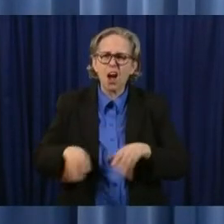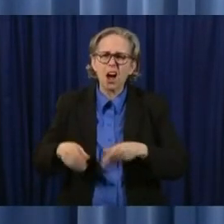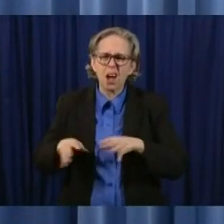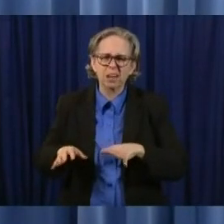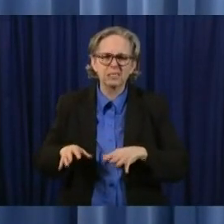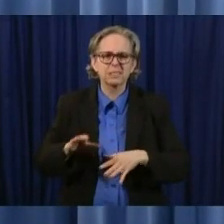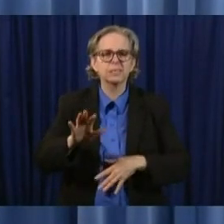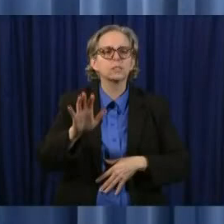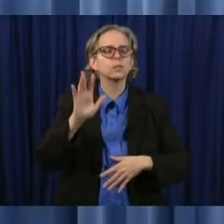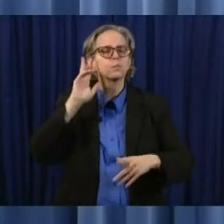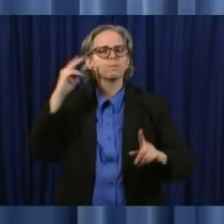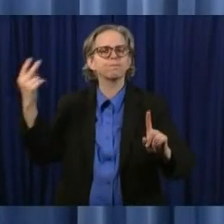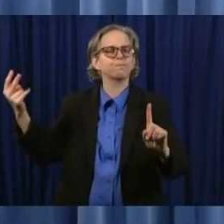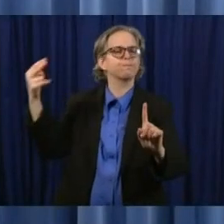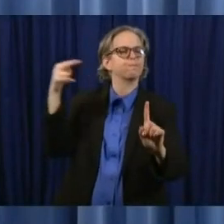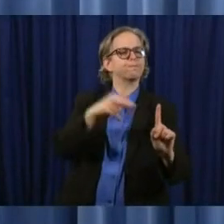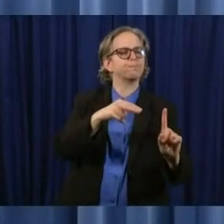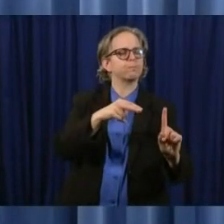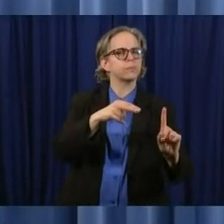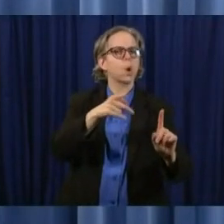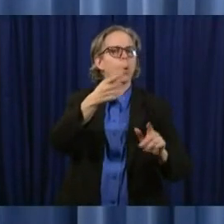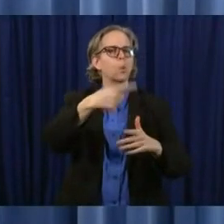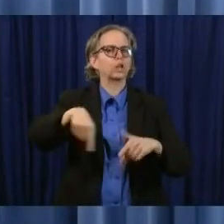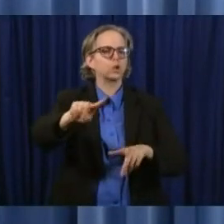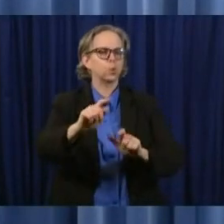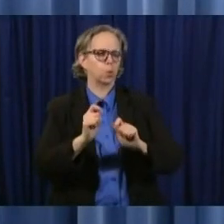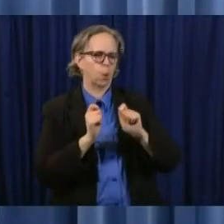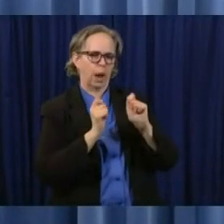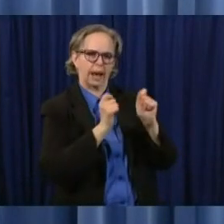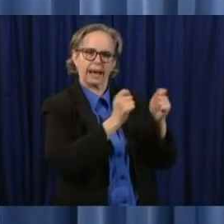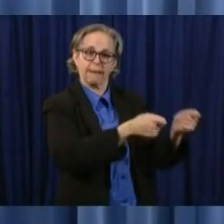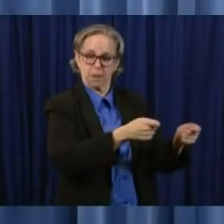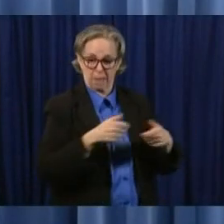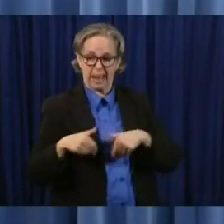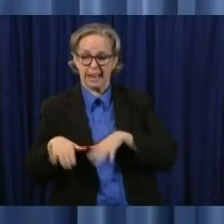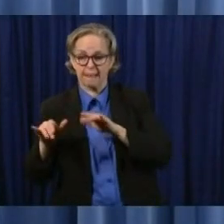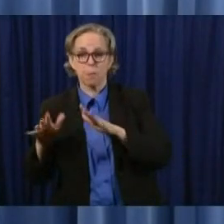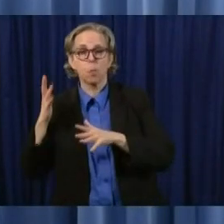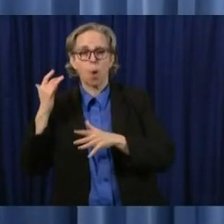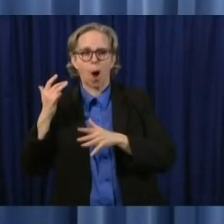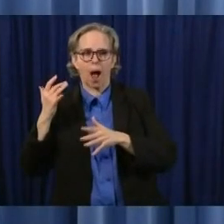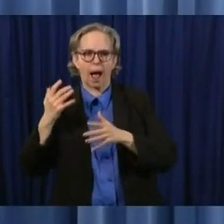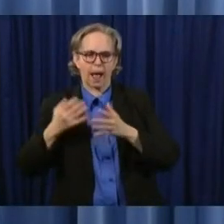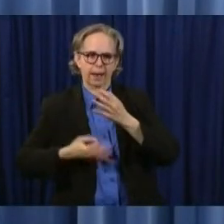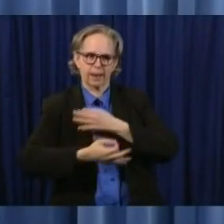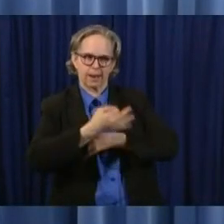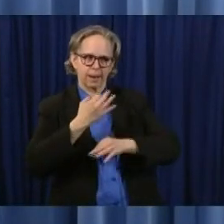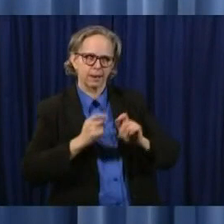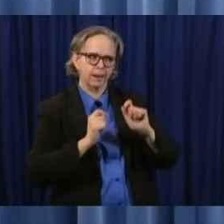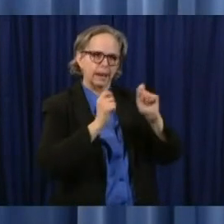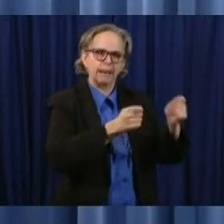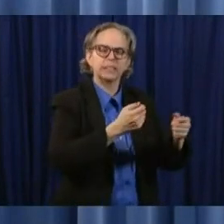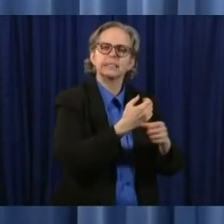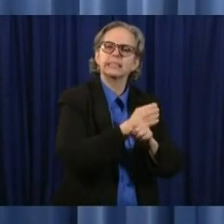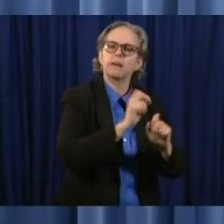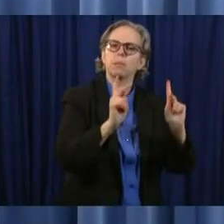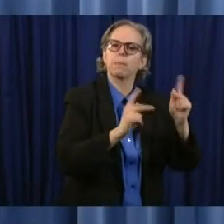gave it up to save the lives of your fellow Ohioans you gave it up knowing that in all likelihood